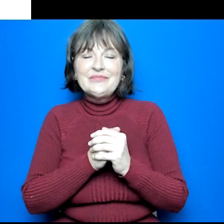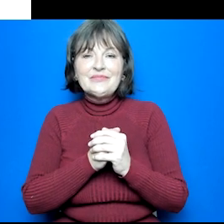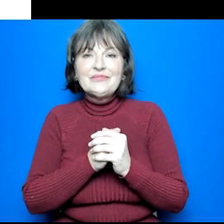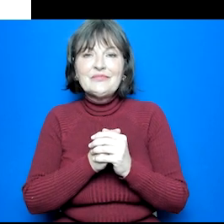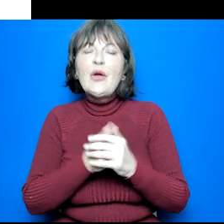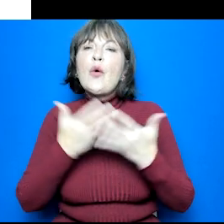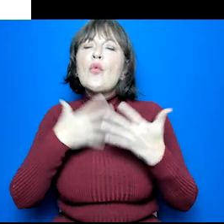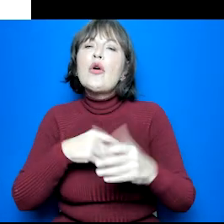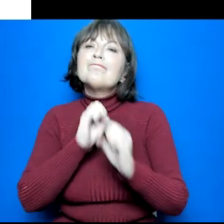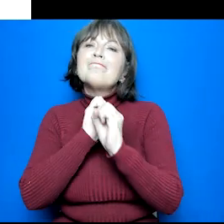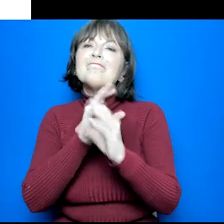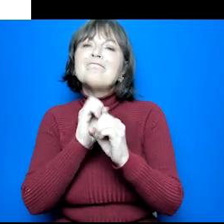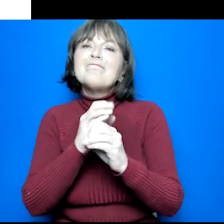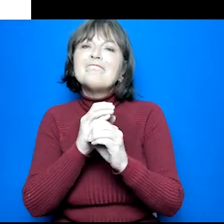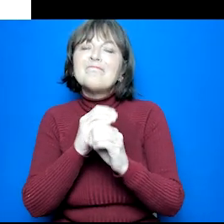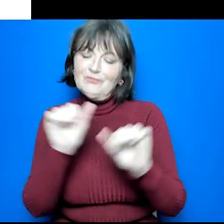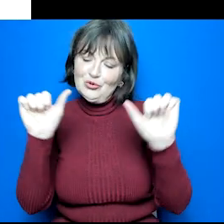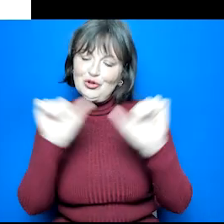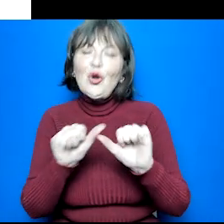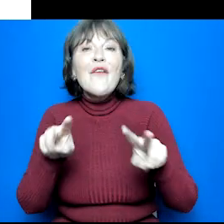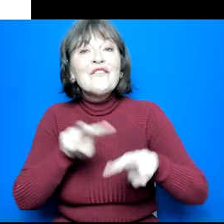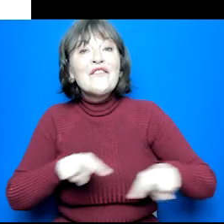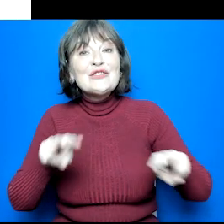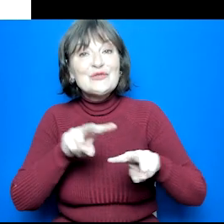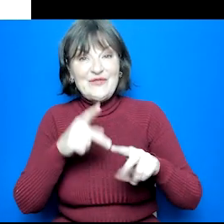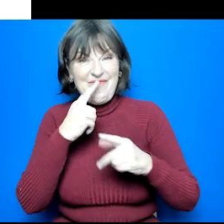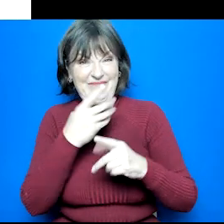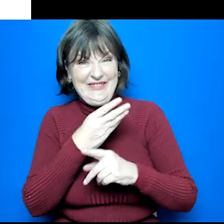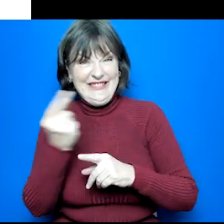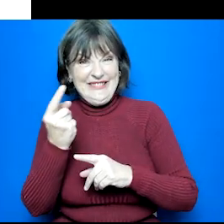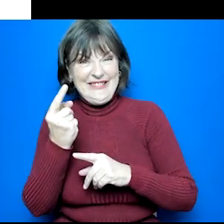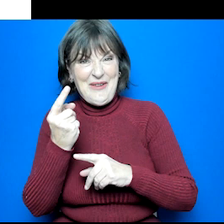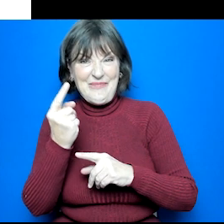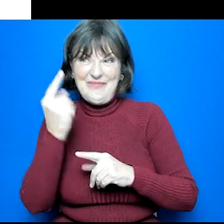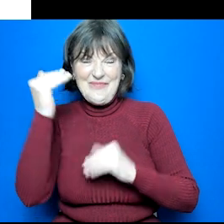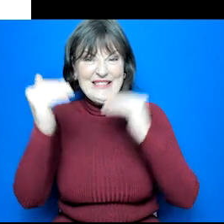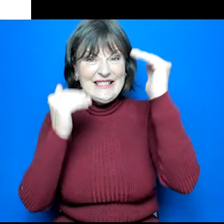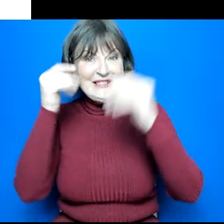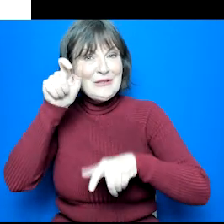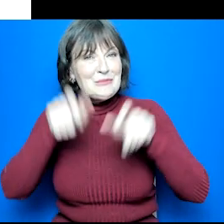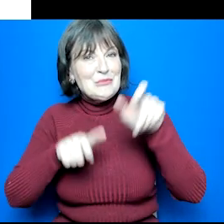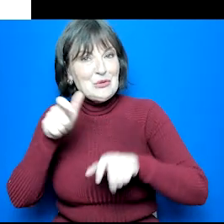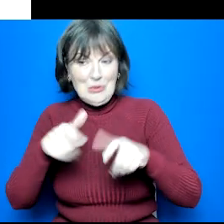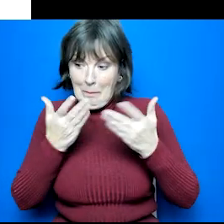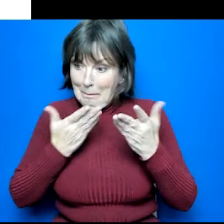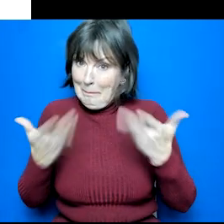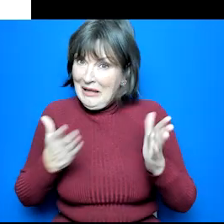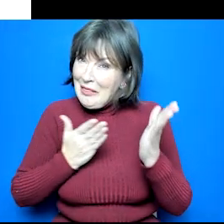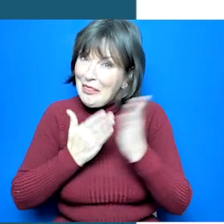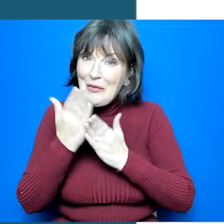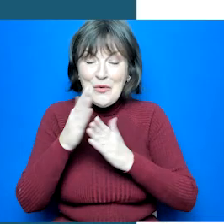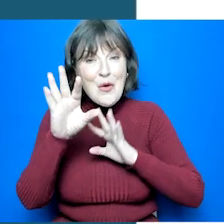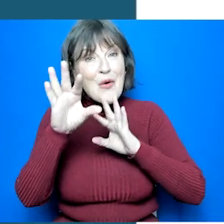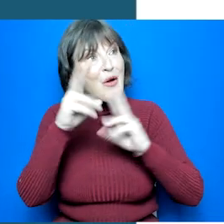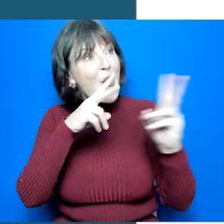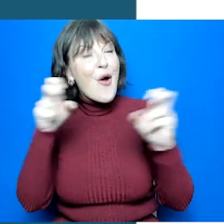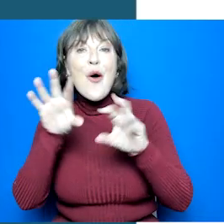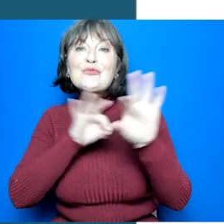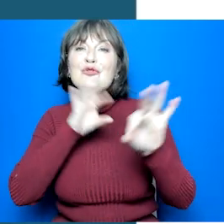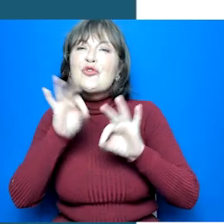We're now going to share a short video from some senior pupils who have been through the process already offering some advice about making option choices.